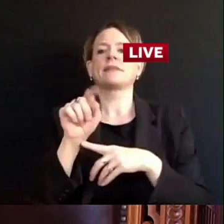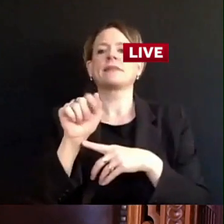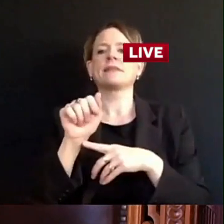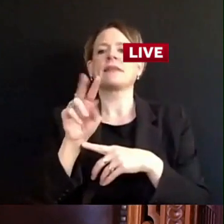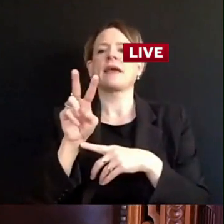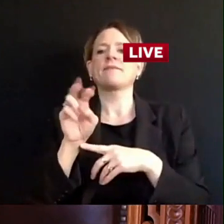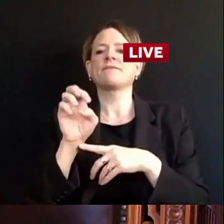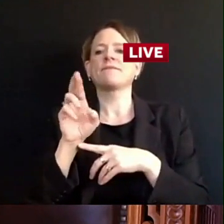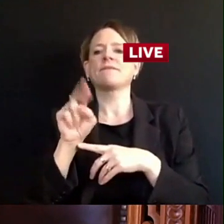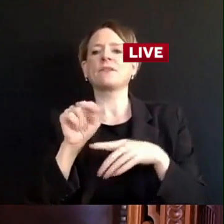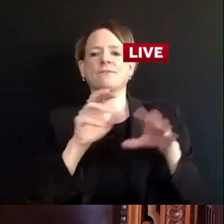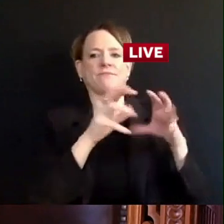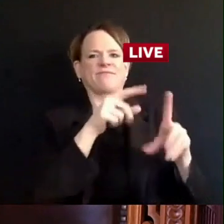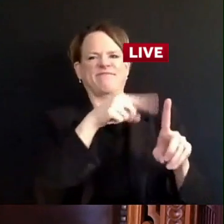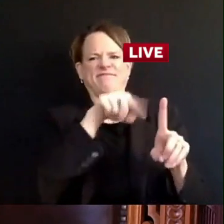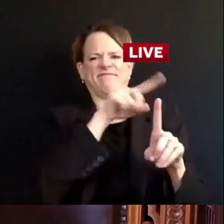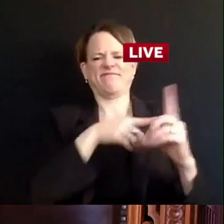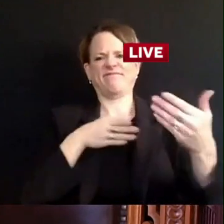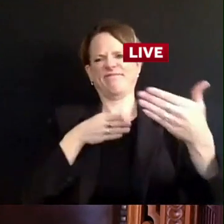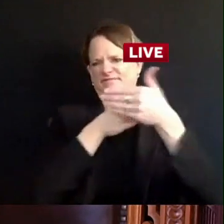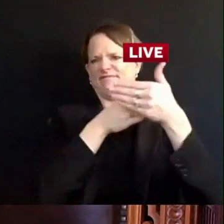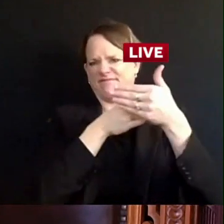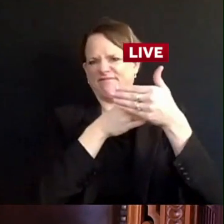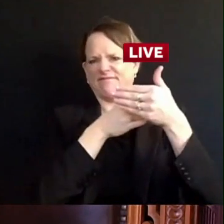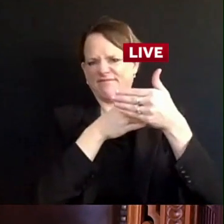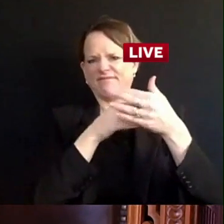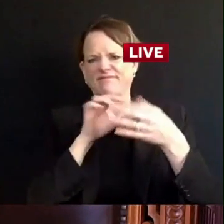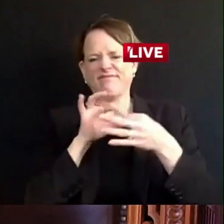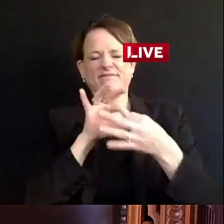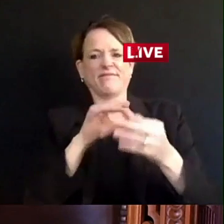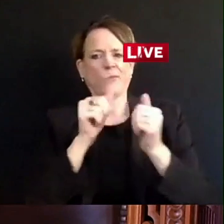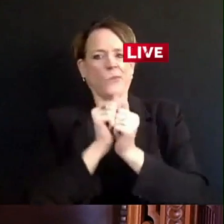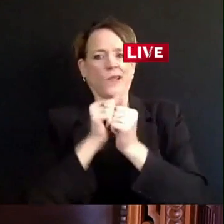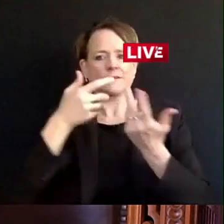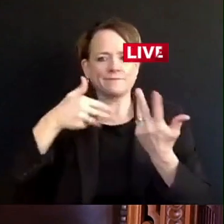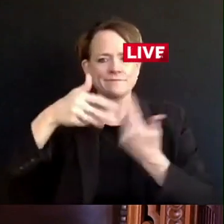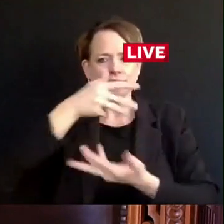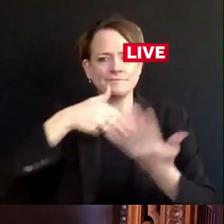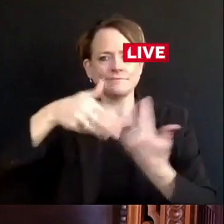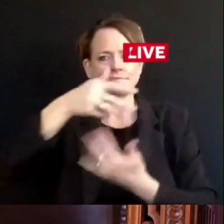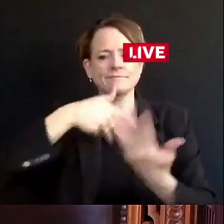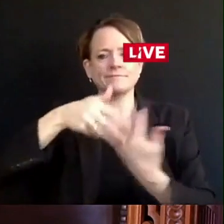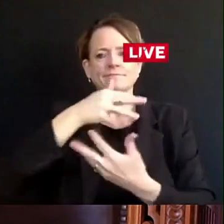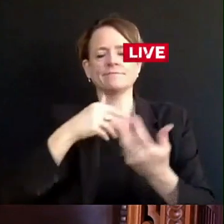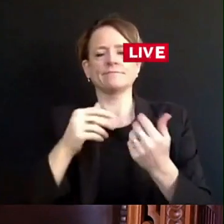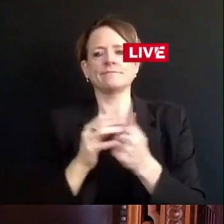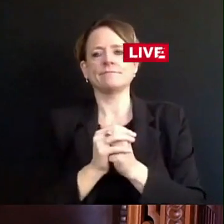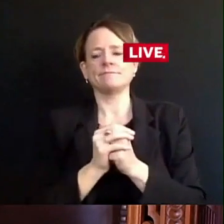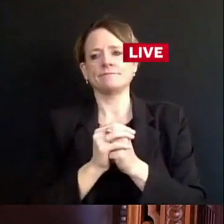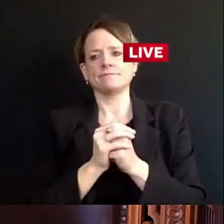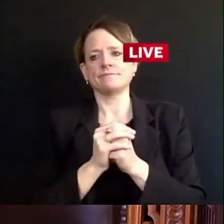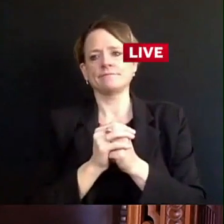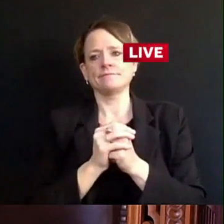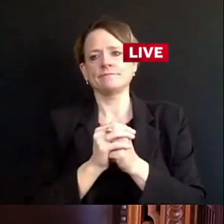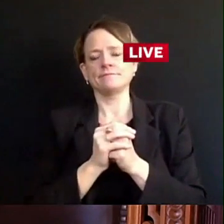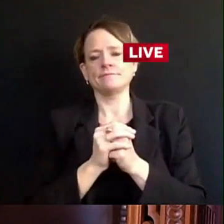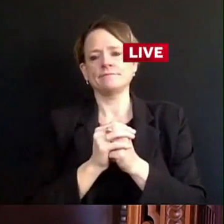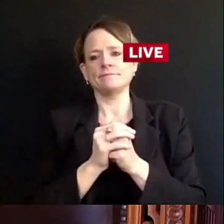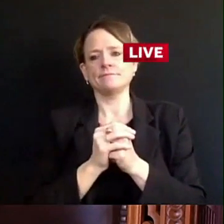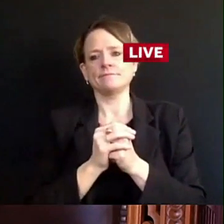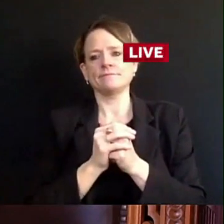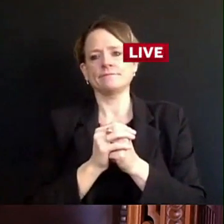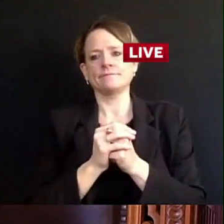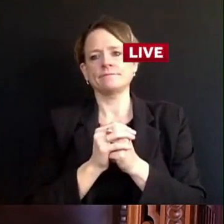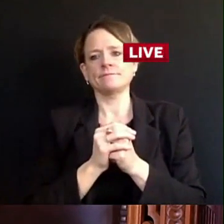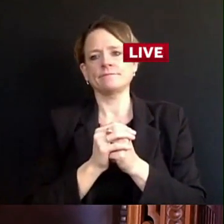where that case was situated that we would get a more expeditious final result from the Wisconsin Supreme Court,